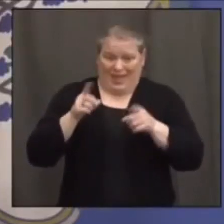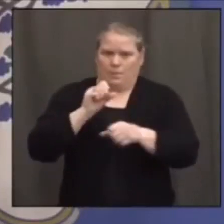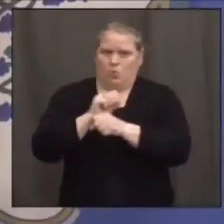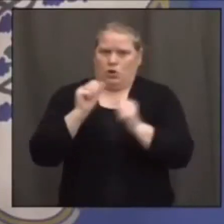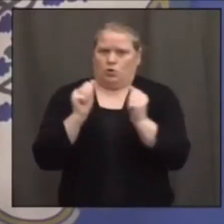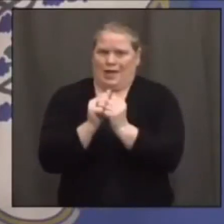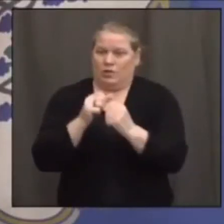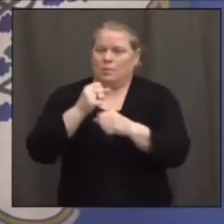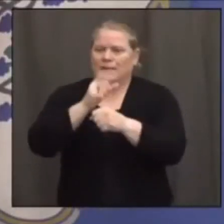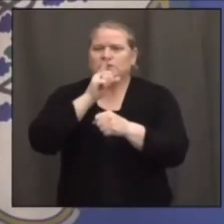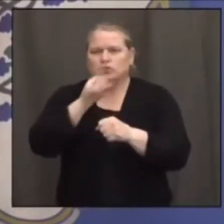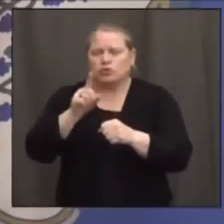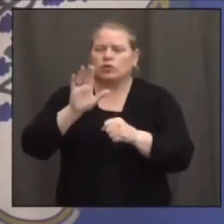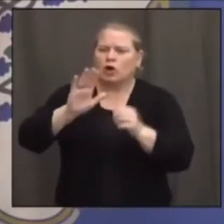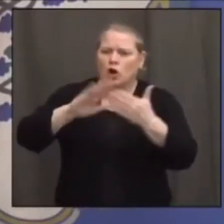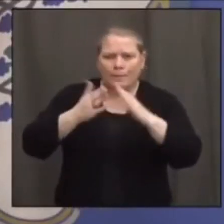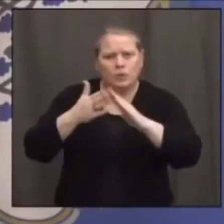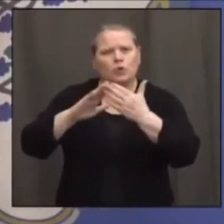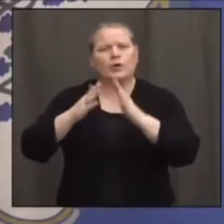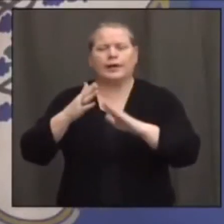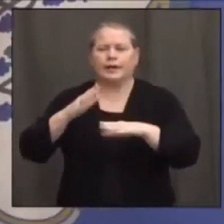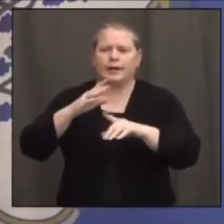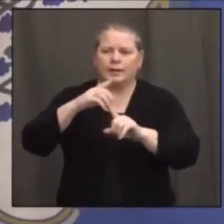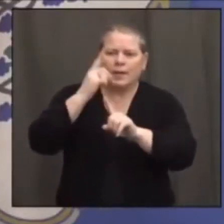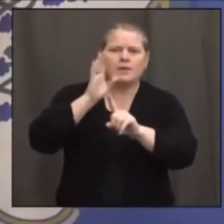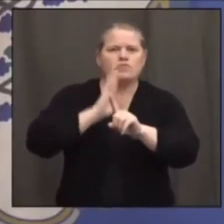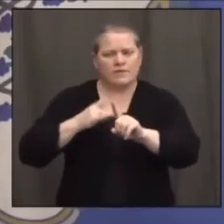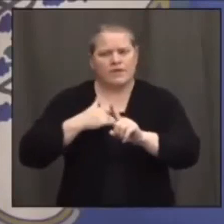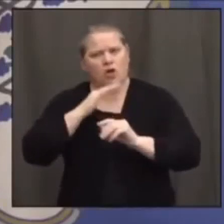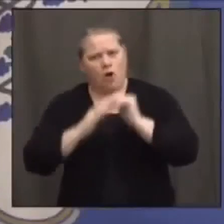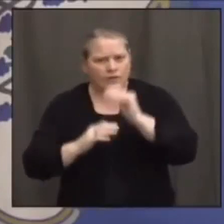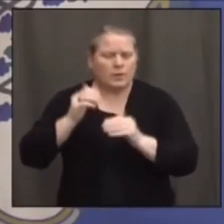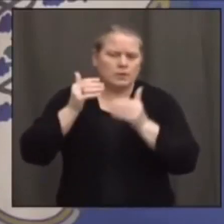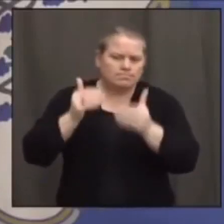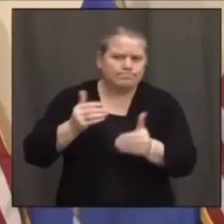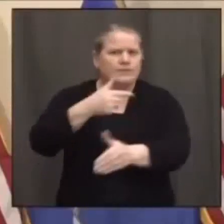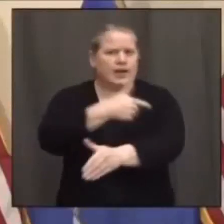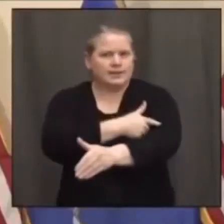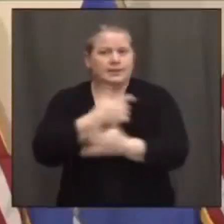comfortable getting the vaccine are doing so. Over to you, Kurt.